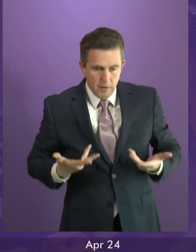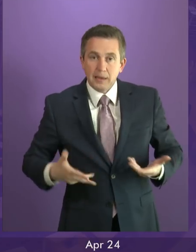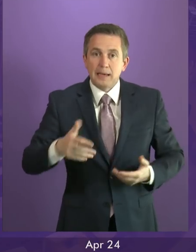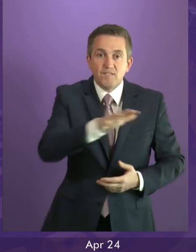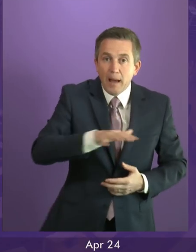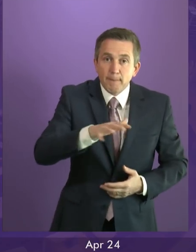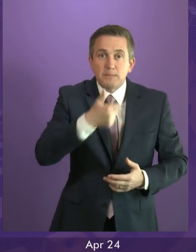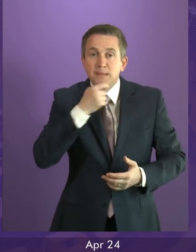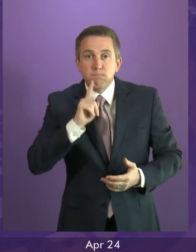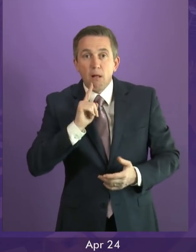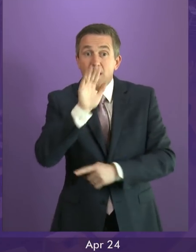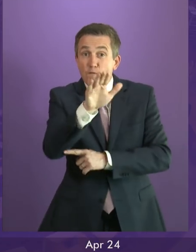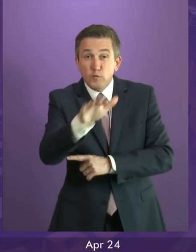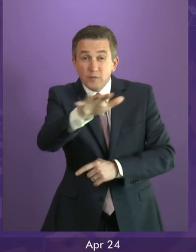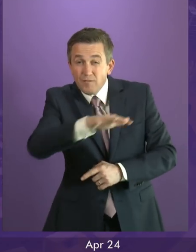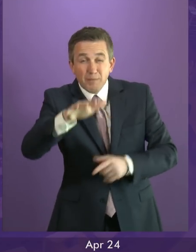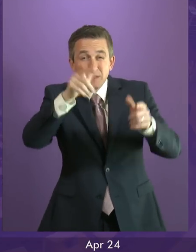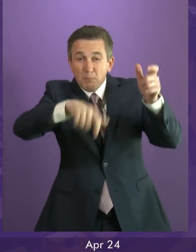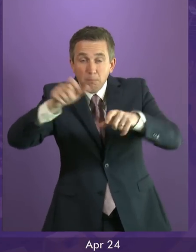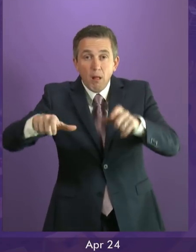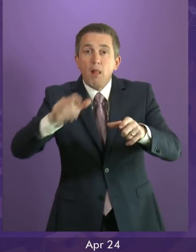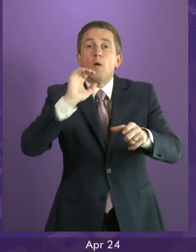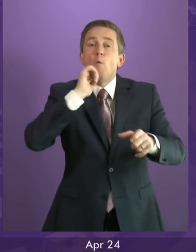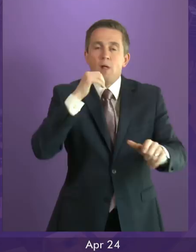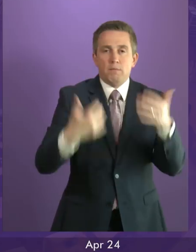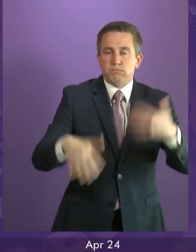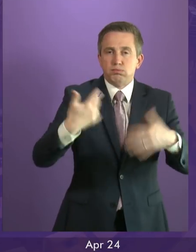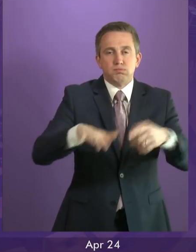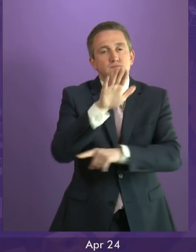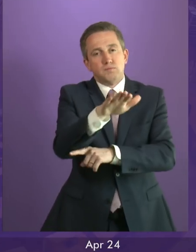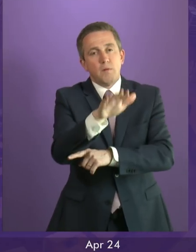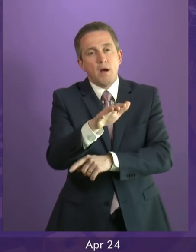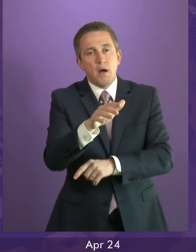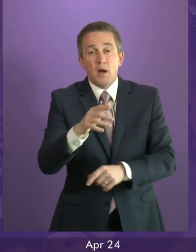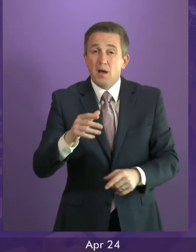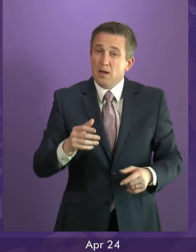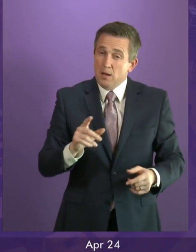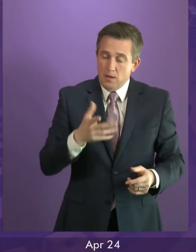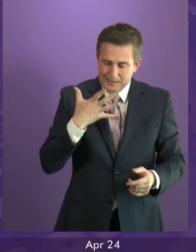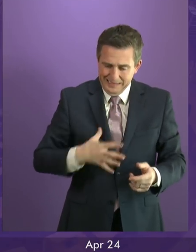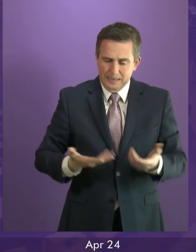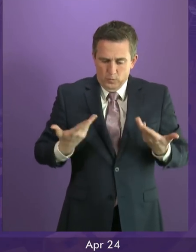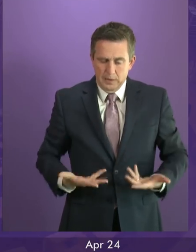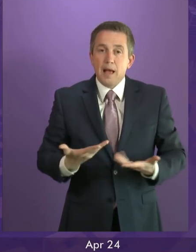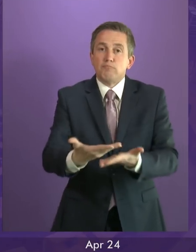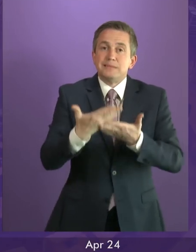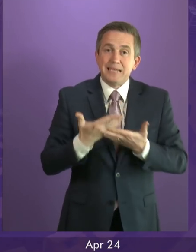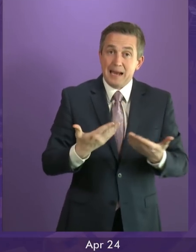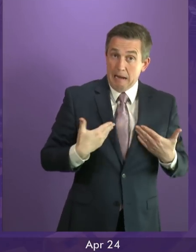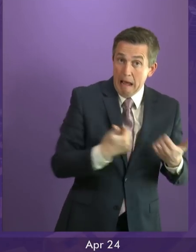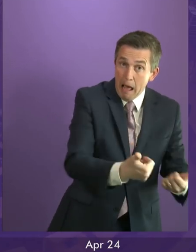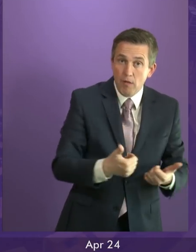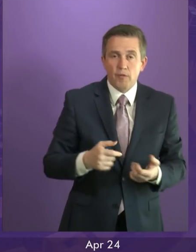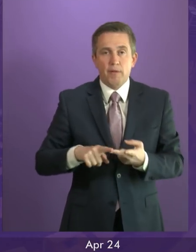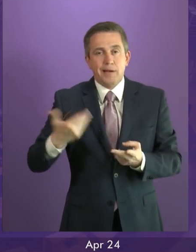hamper the ability not just of this Scottish Government, but of Scottish governments to come to protect our health service, to protect our economy, and to protect